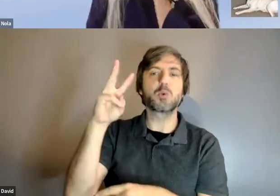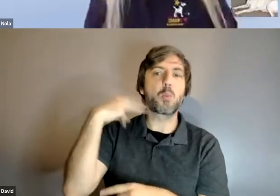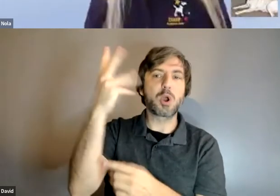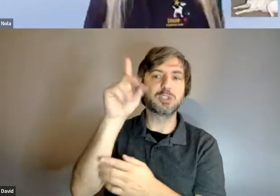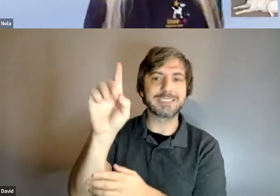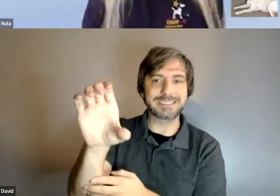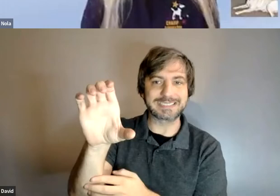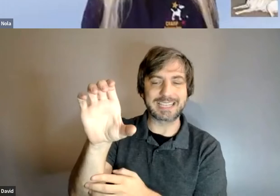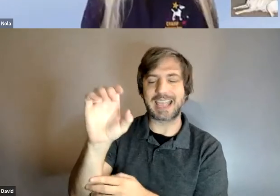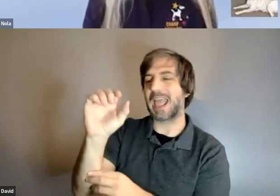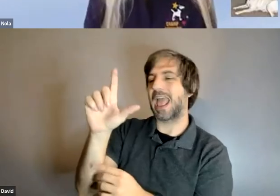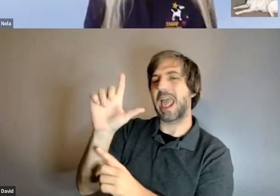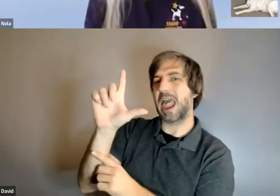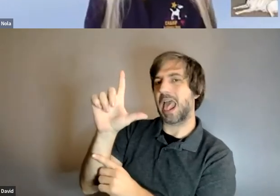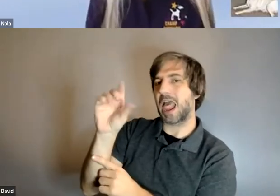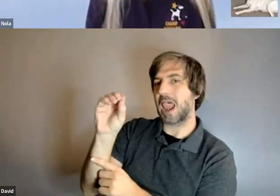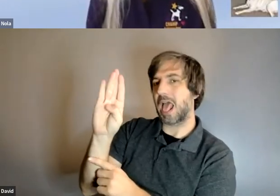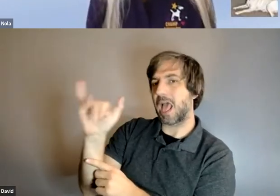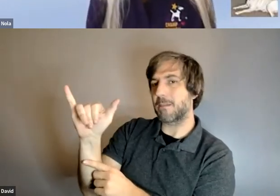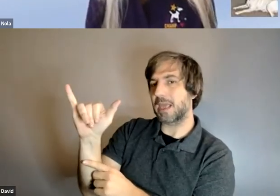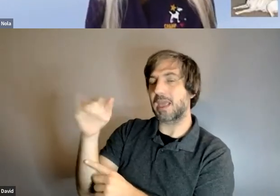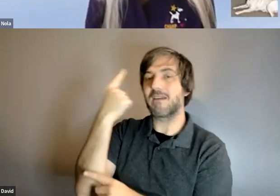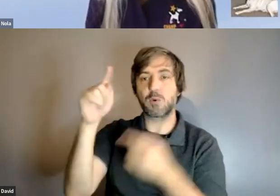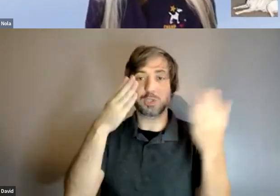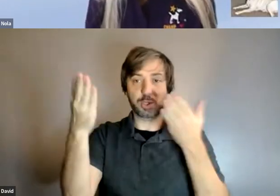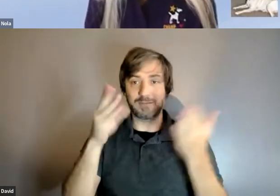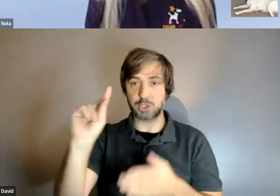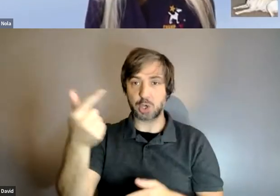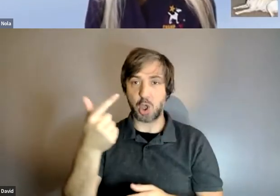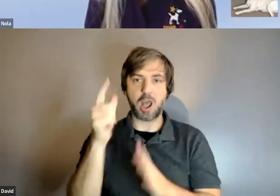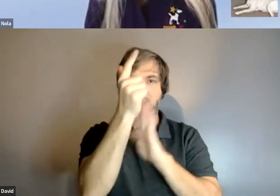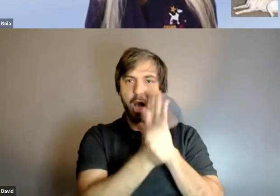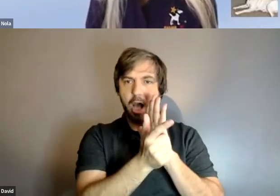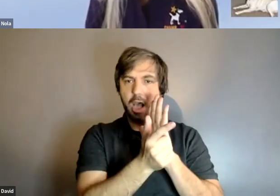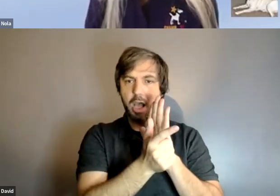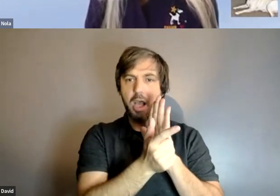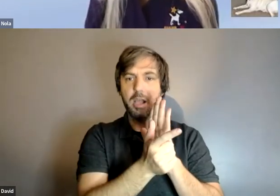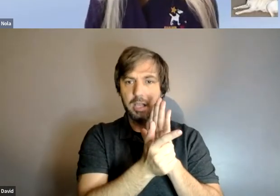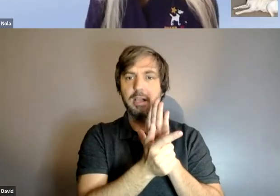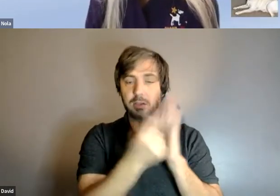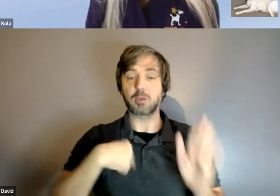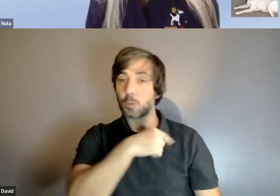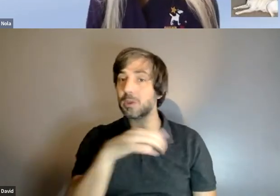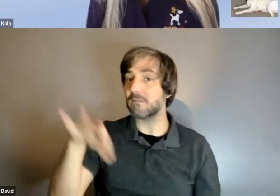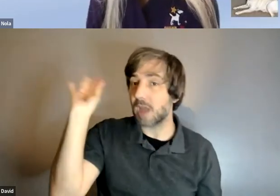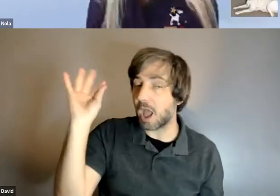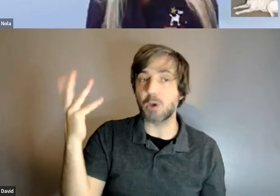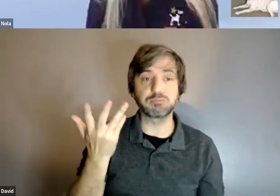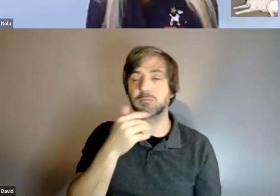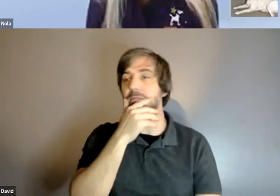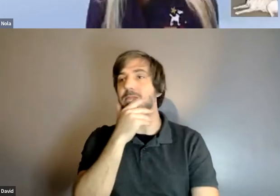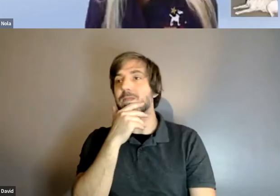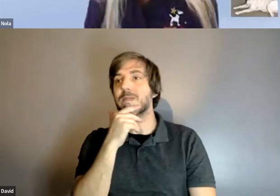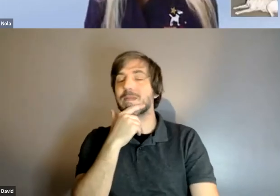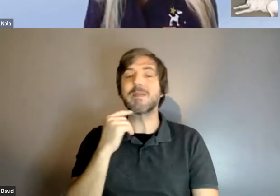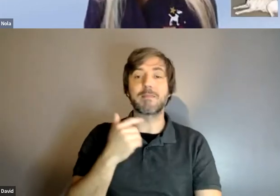or stricter service dog laws because we've found especially with our our